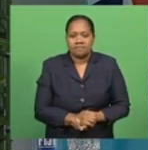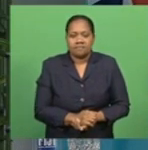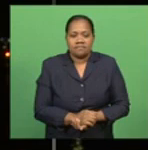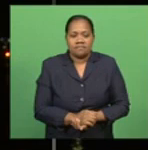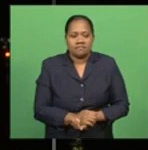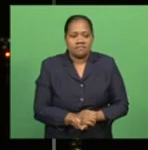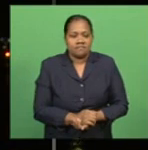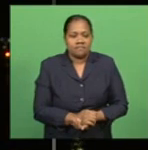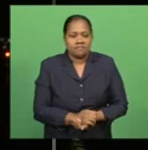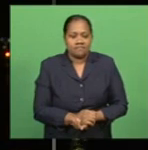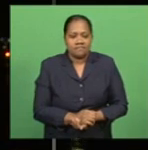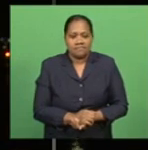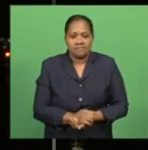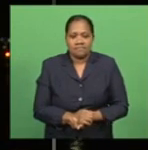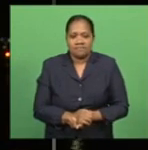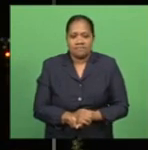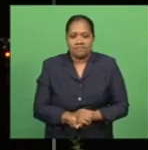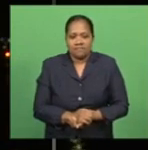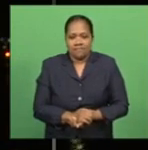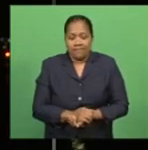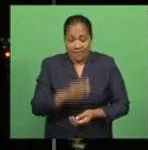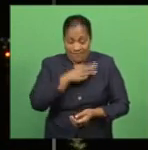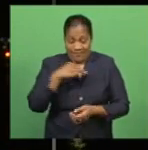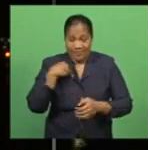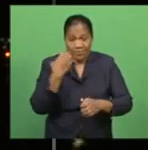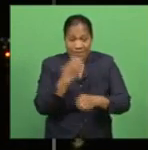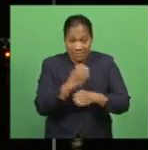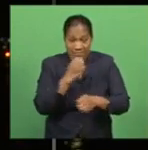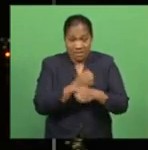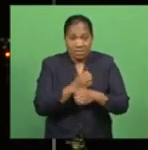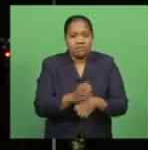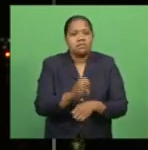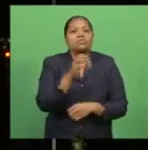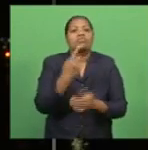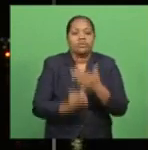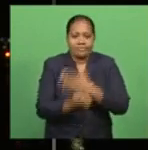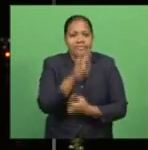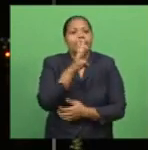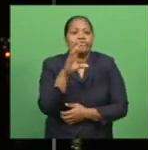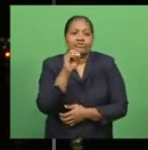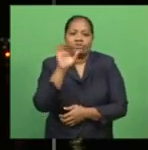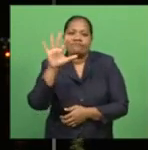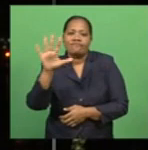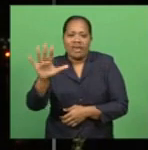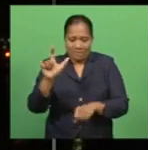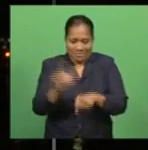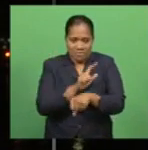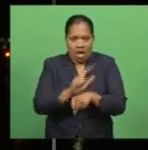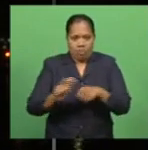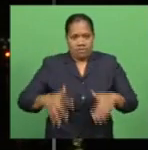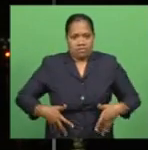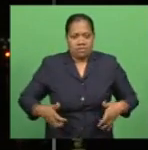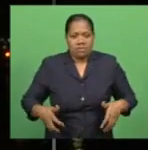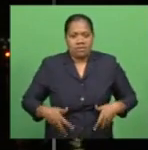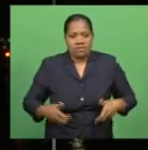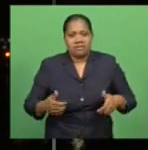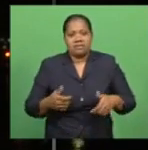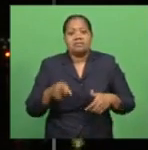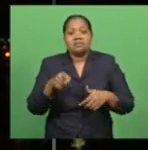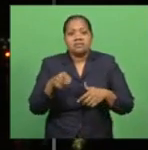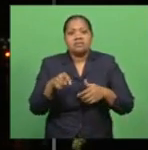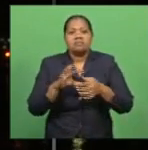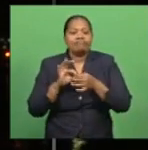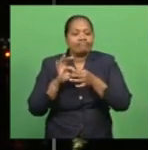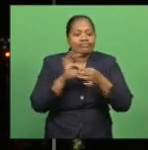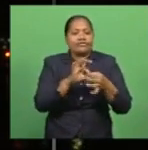happened. The Ministry of Employment is investigating 305 labor complaints lodged related to